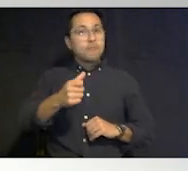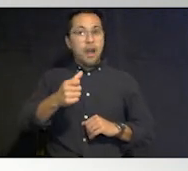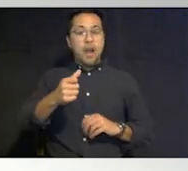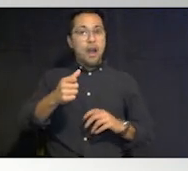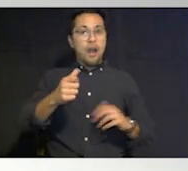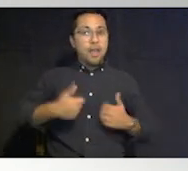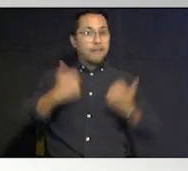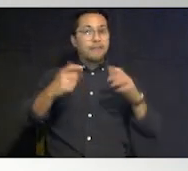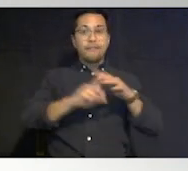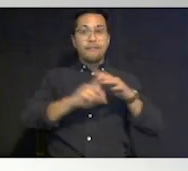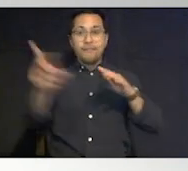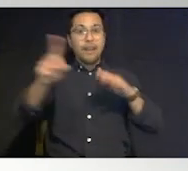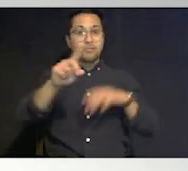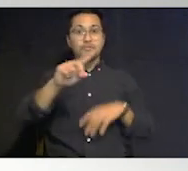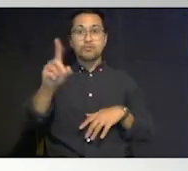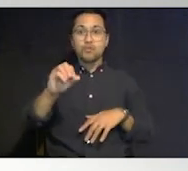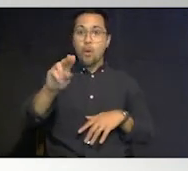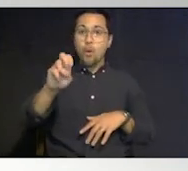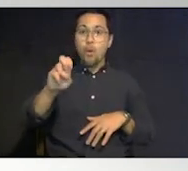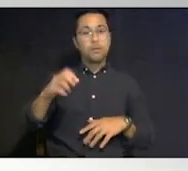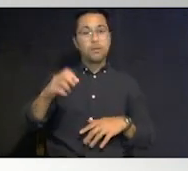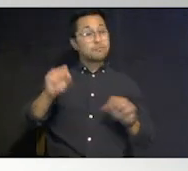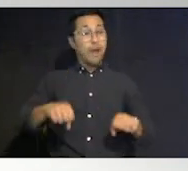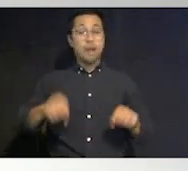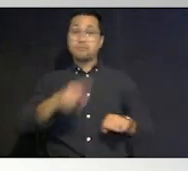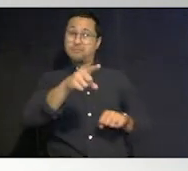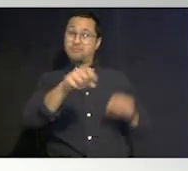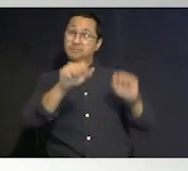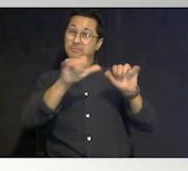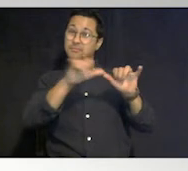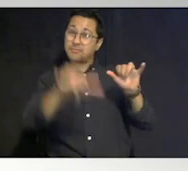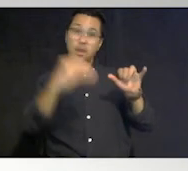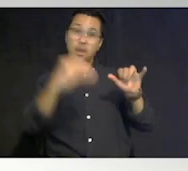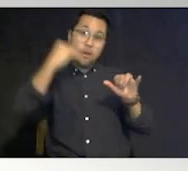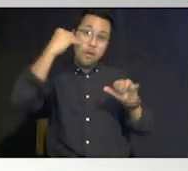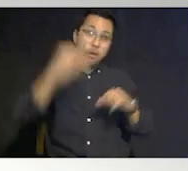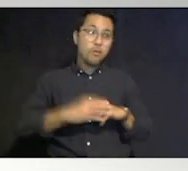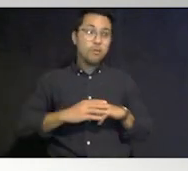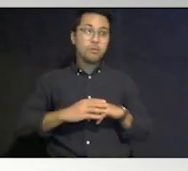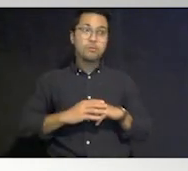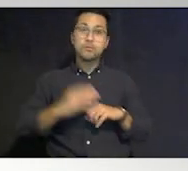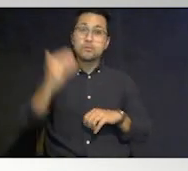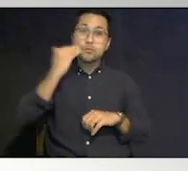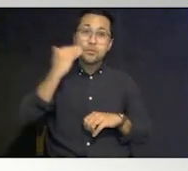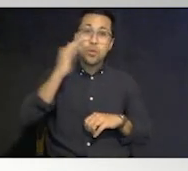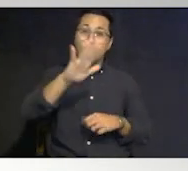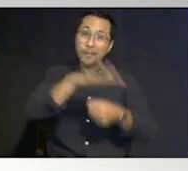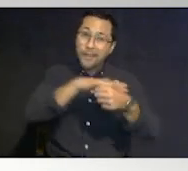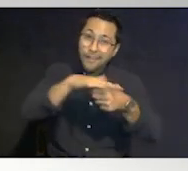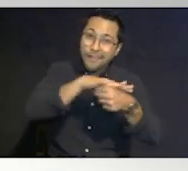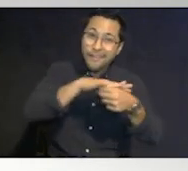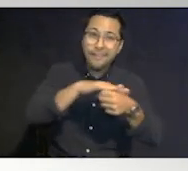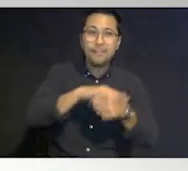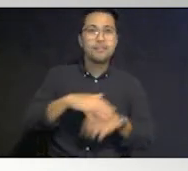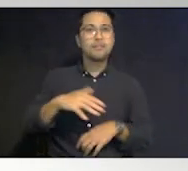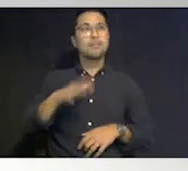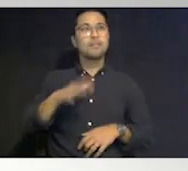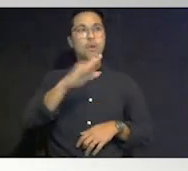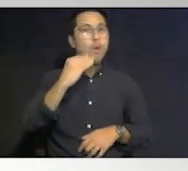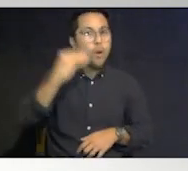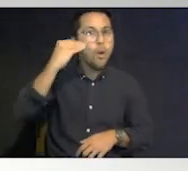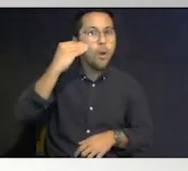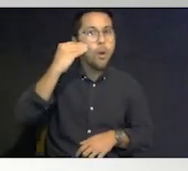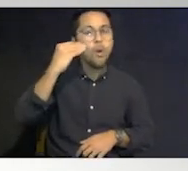zone you might be able to stay home know your zone know your home what how strong your home